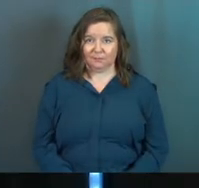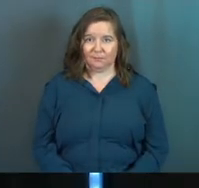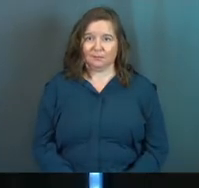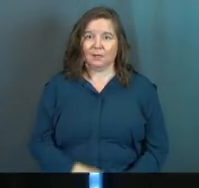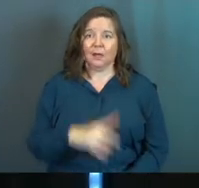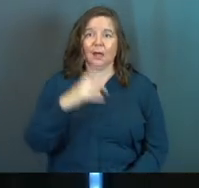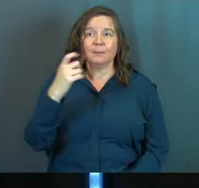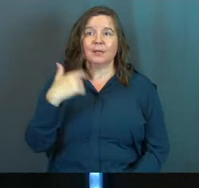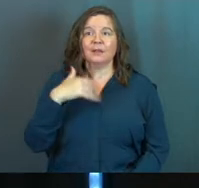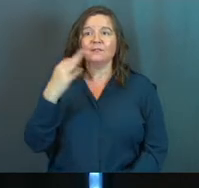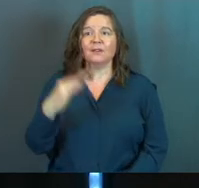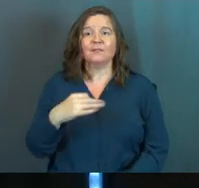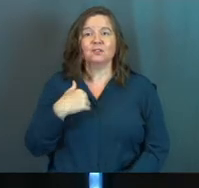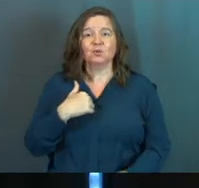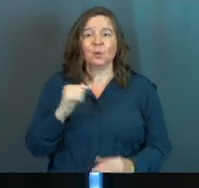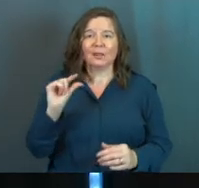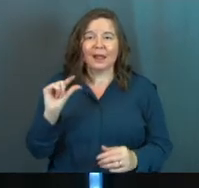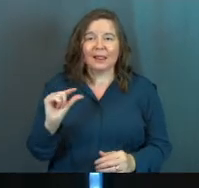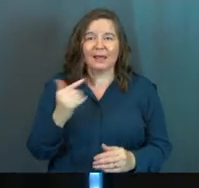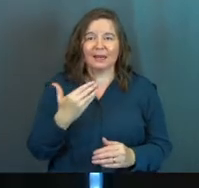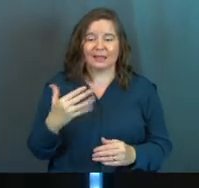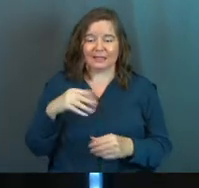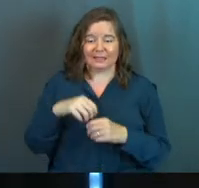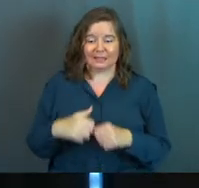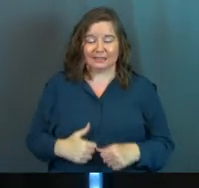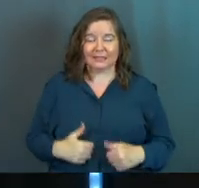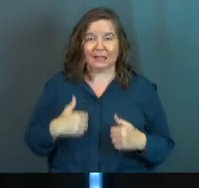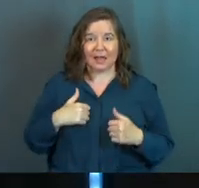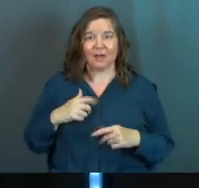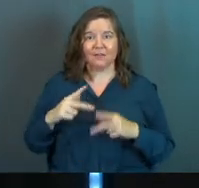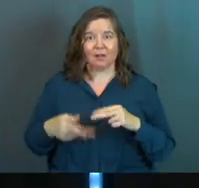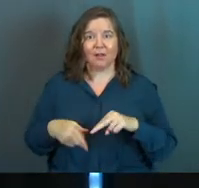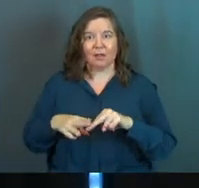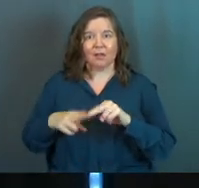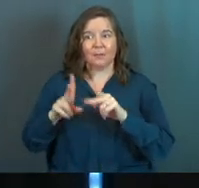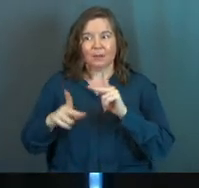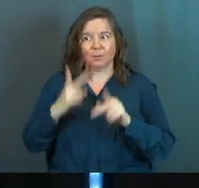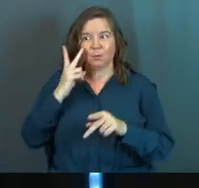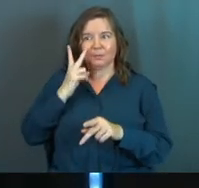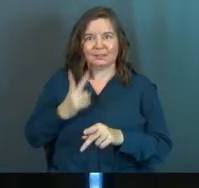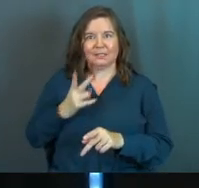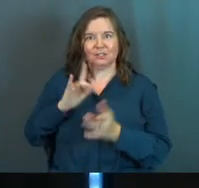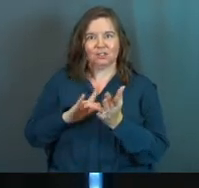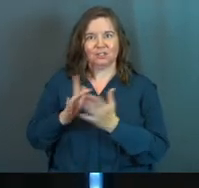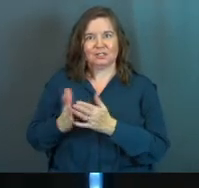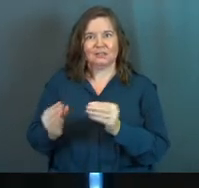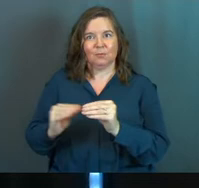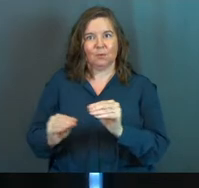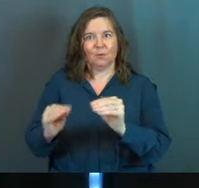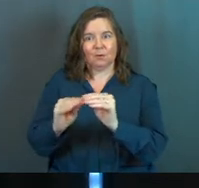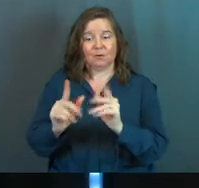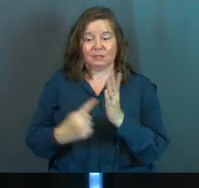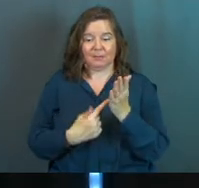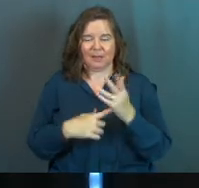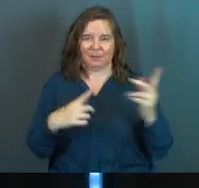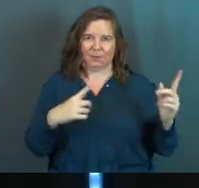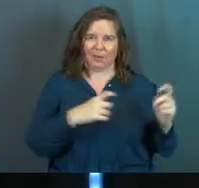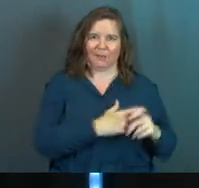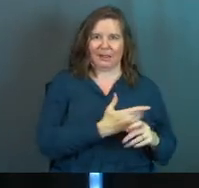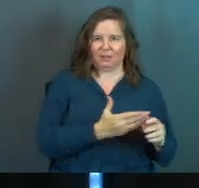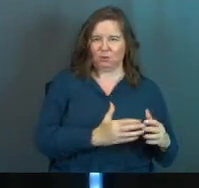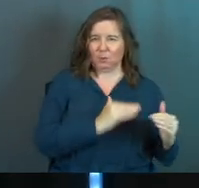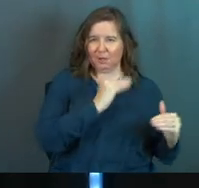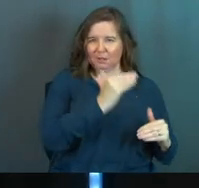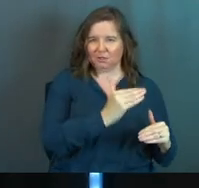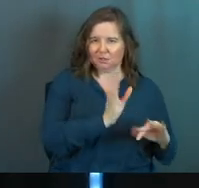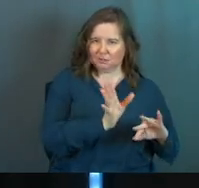And just being faithful to the little things in this life, people will see Jesus there. Sometimes we complicate things